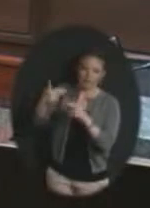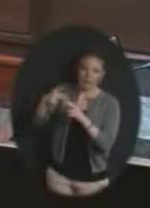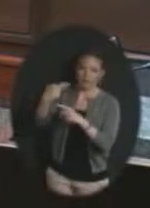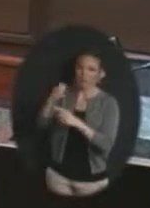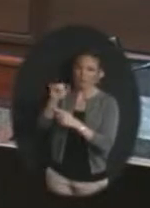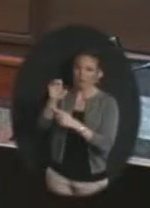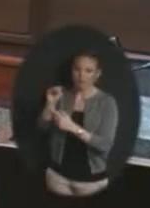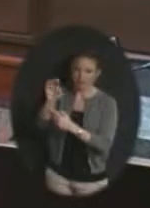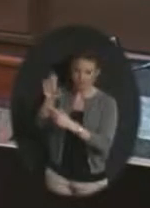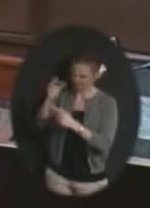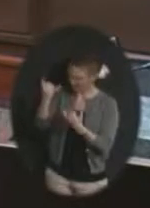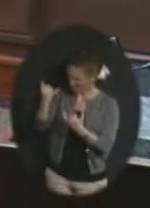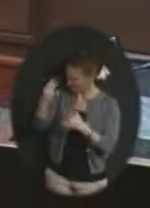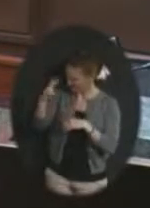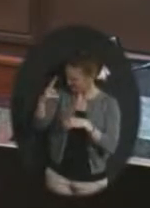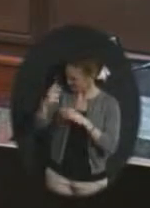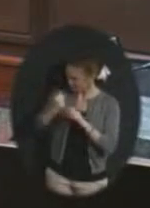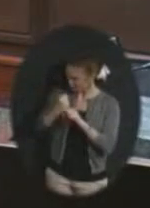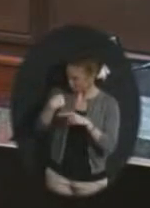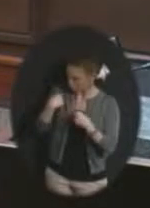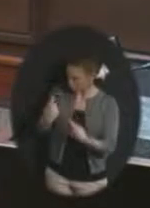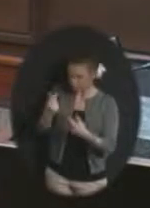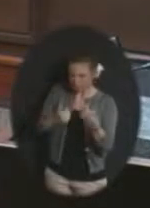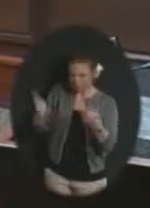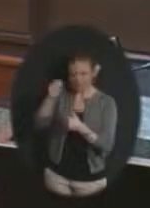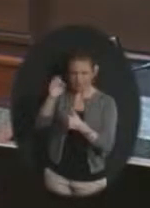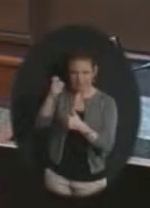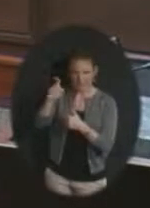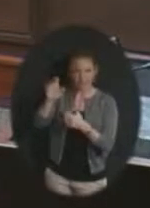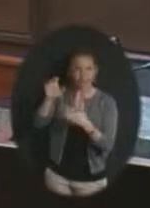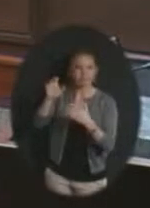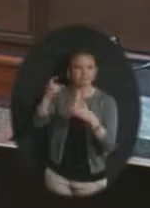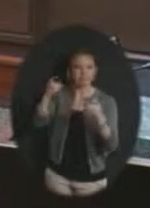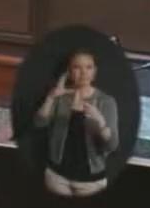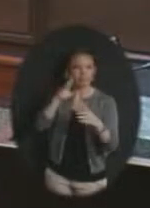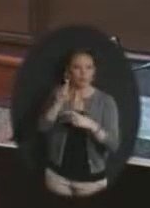his second year is that right as executive director of KASB